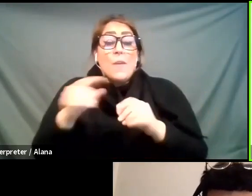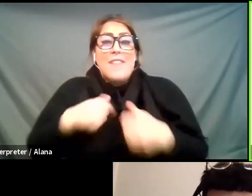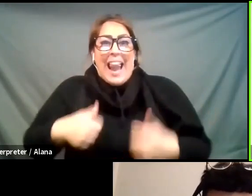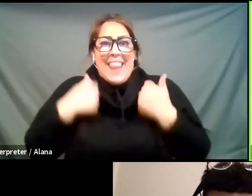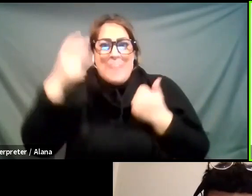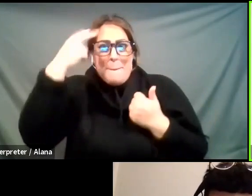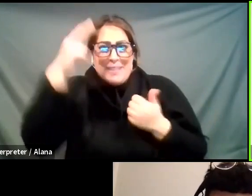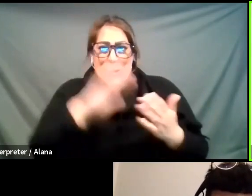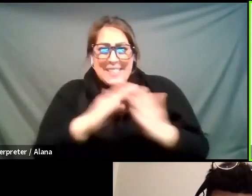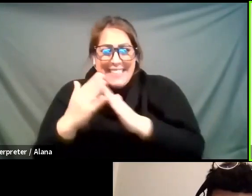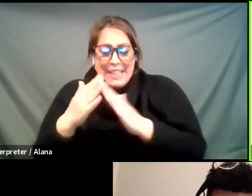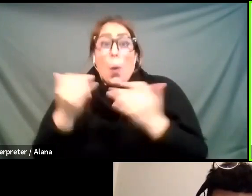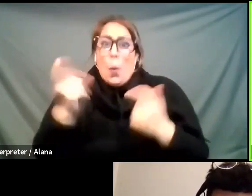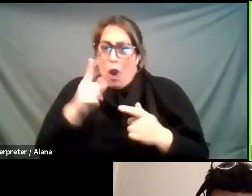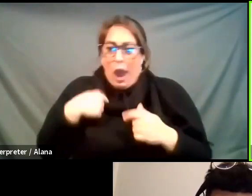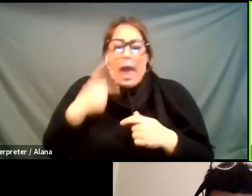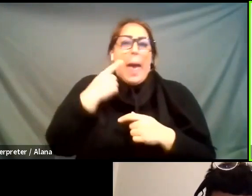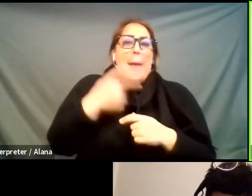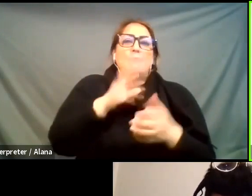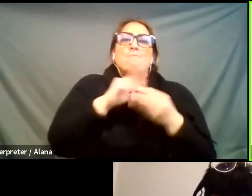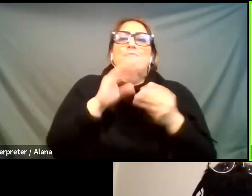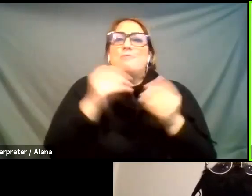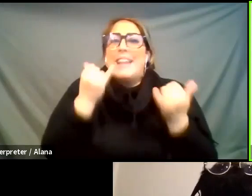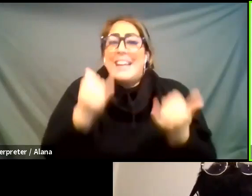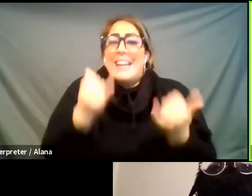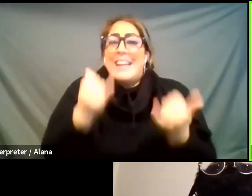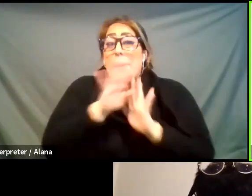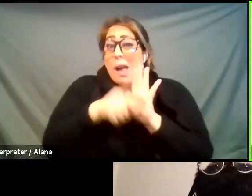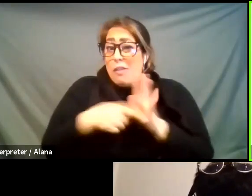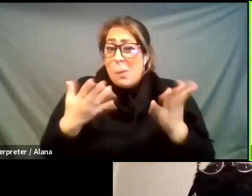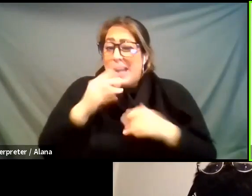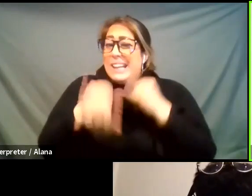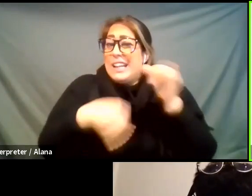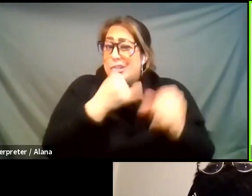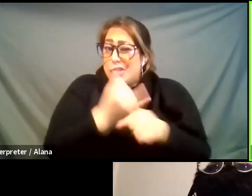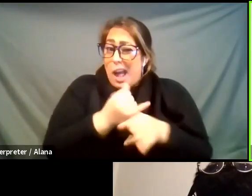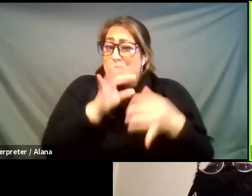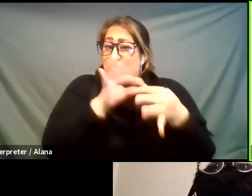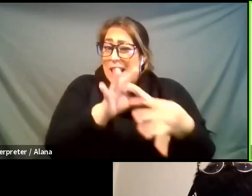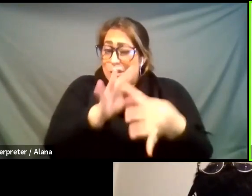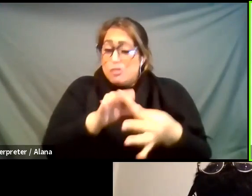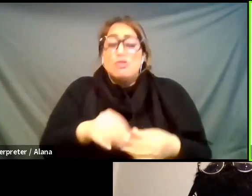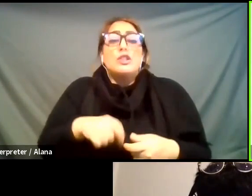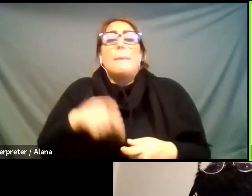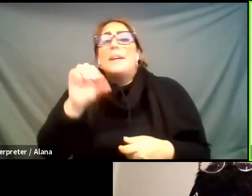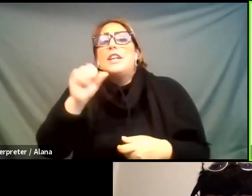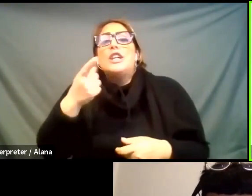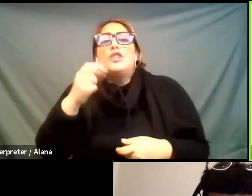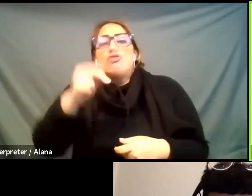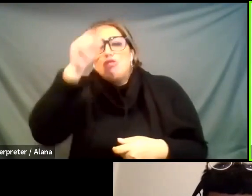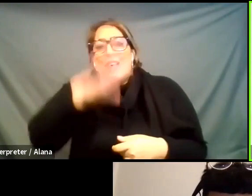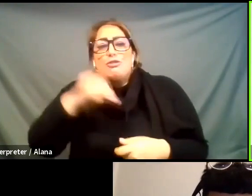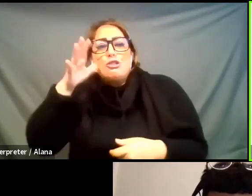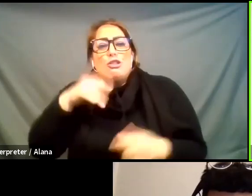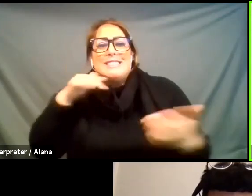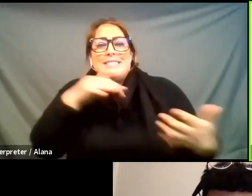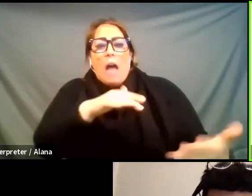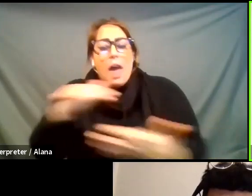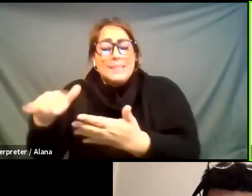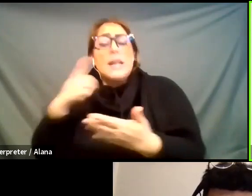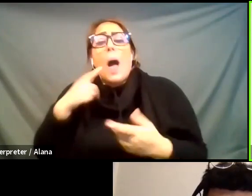you from and my background is actually in international relations and gender studies i have been working at the intersection